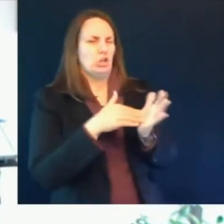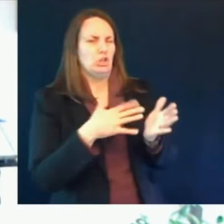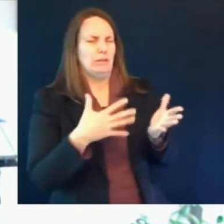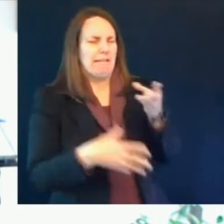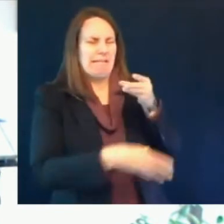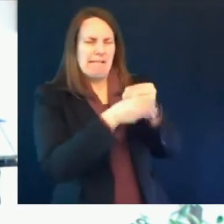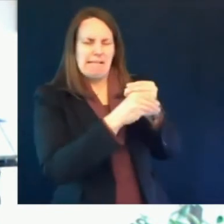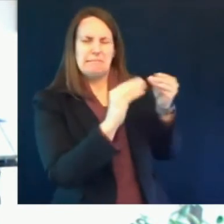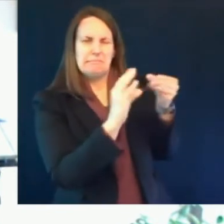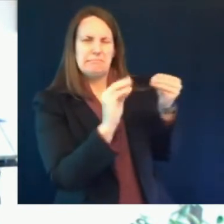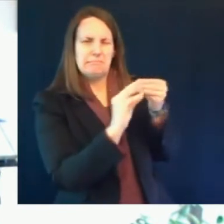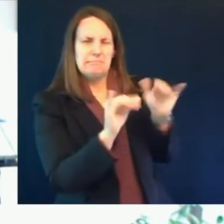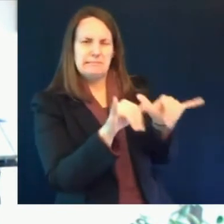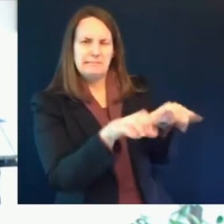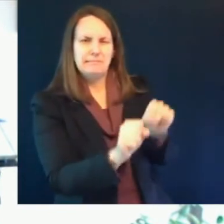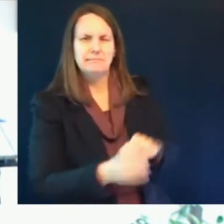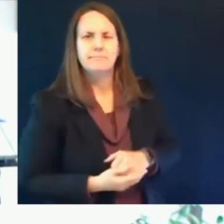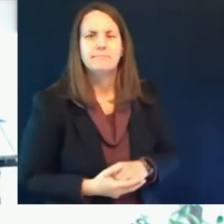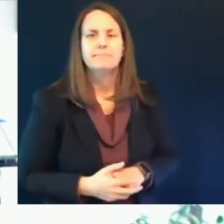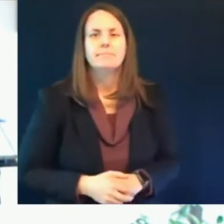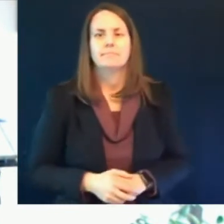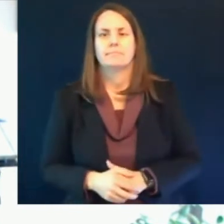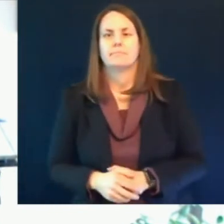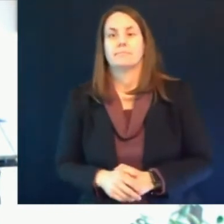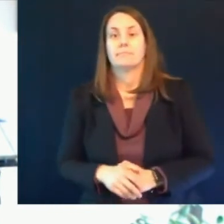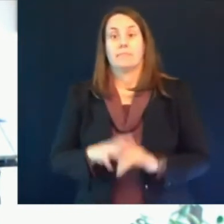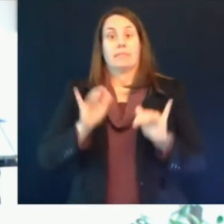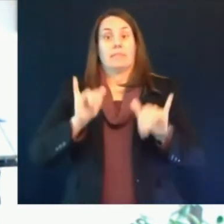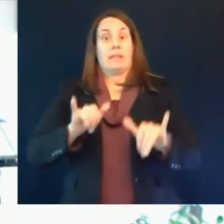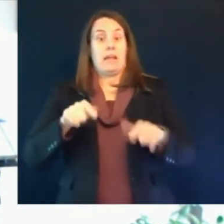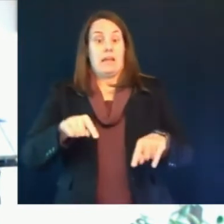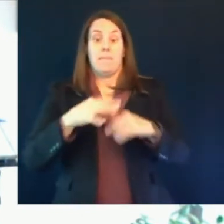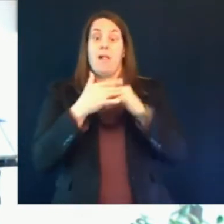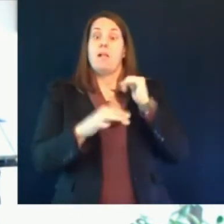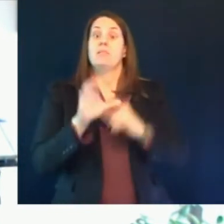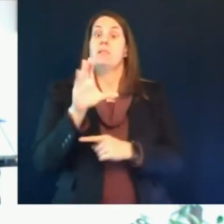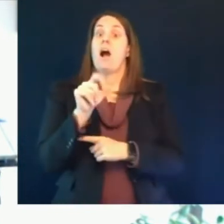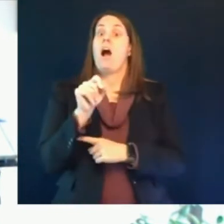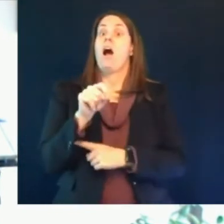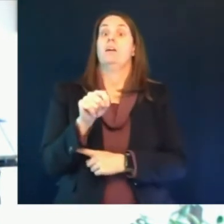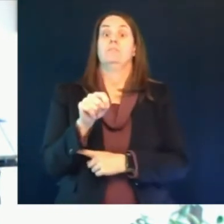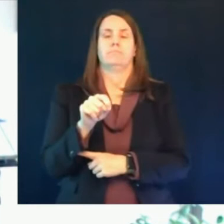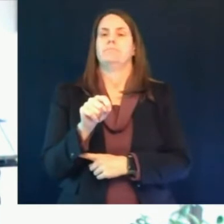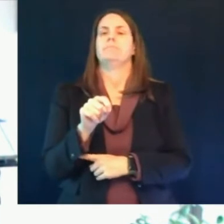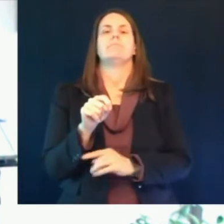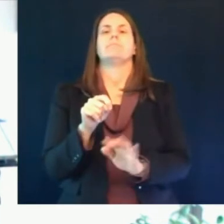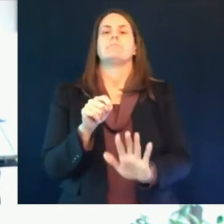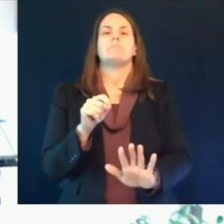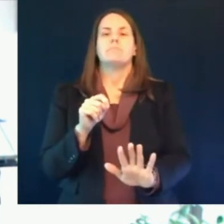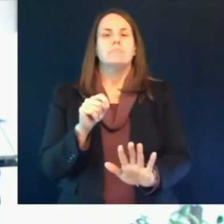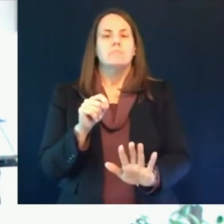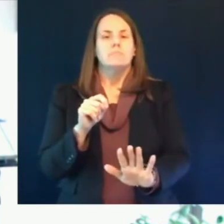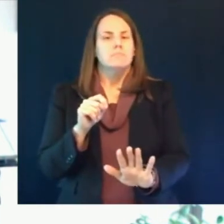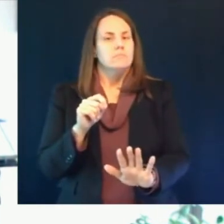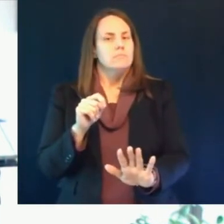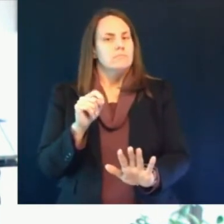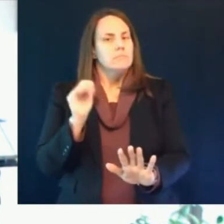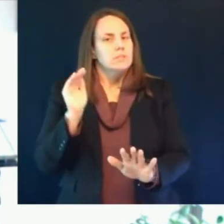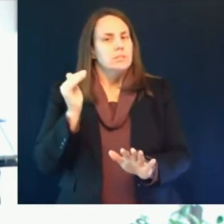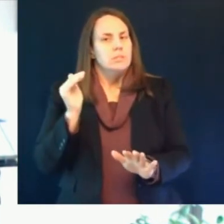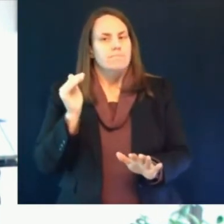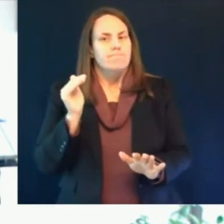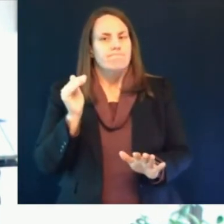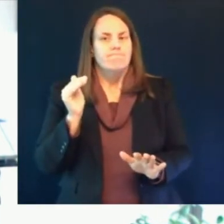about these blood clots are that it seems to be a condition that resembles